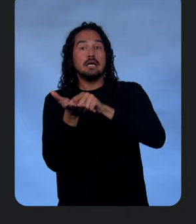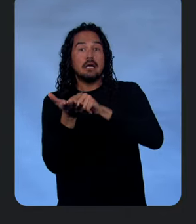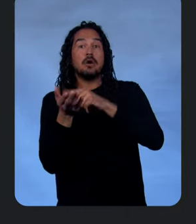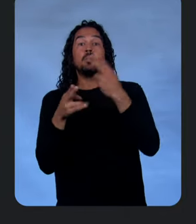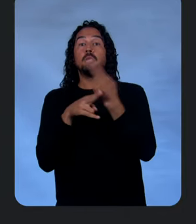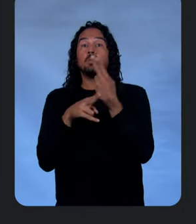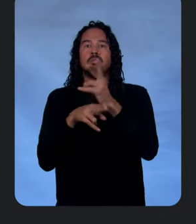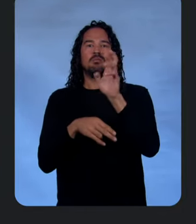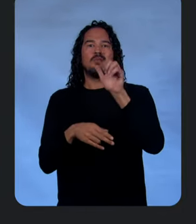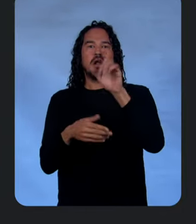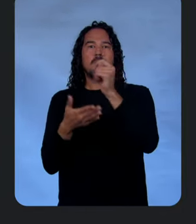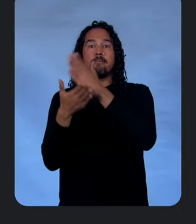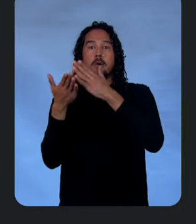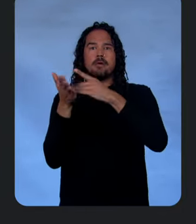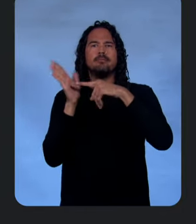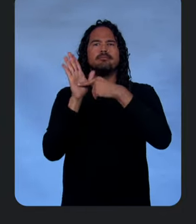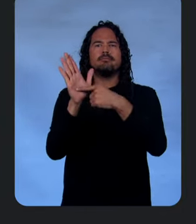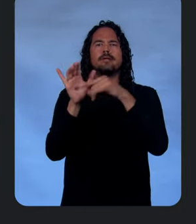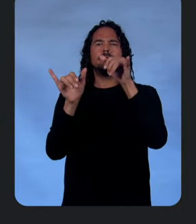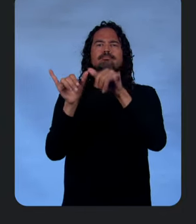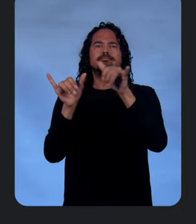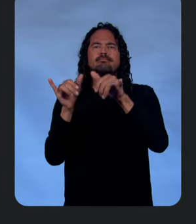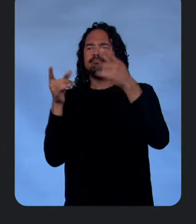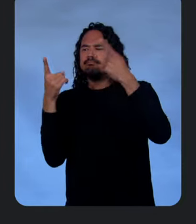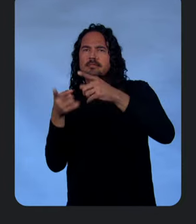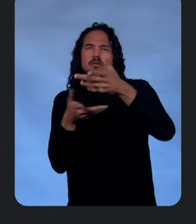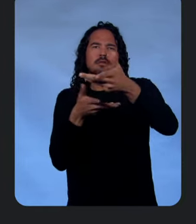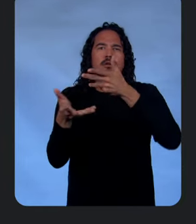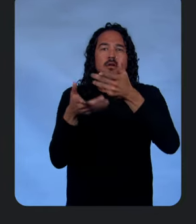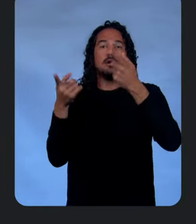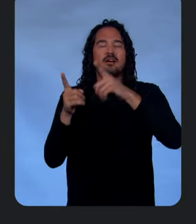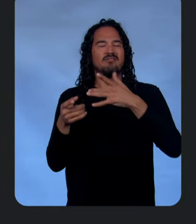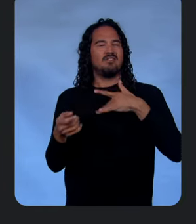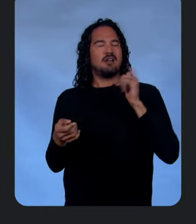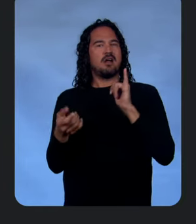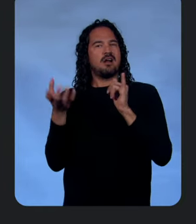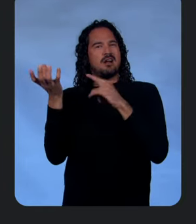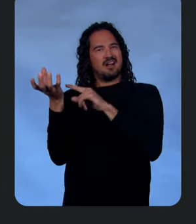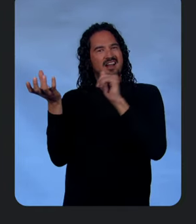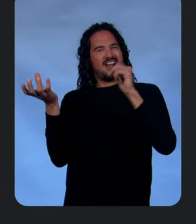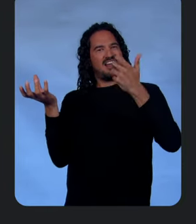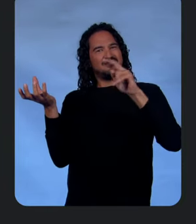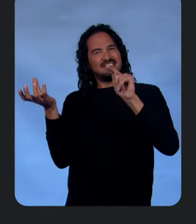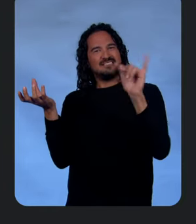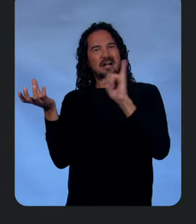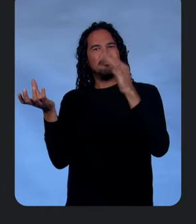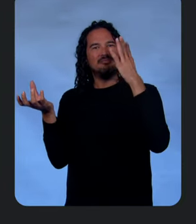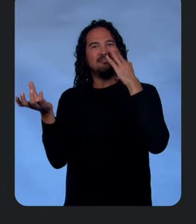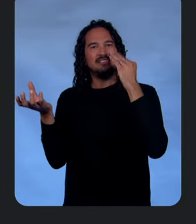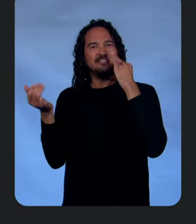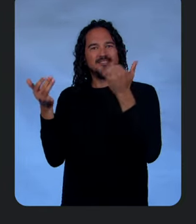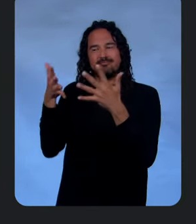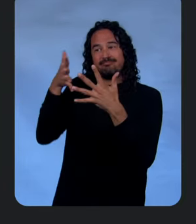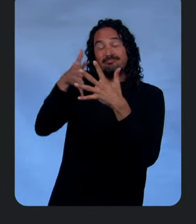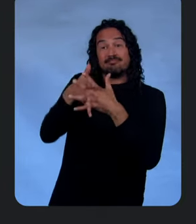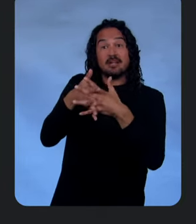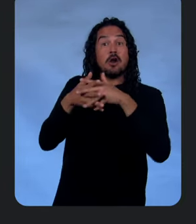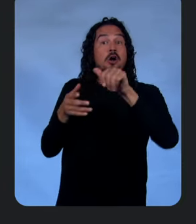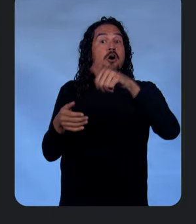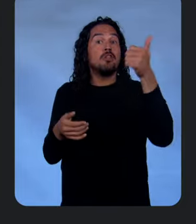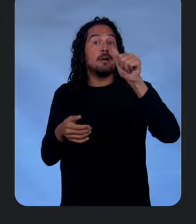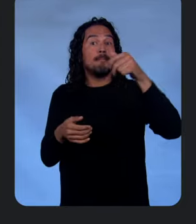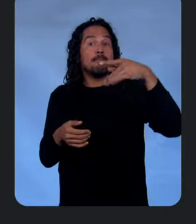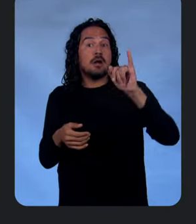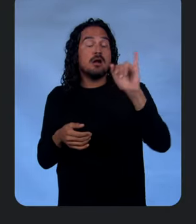and even agent-like experiences that are now possible. Even integrating other Google APIs like flights or payments. This is so rad.